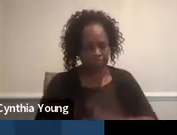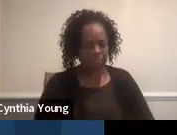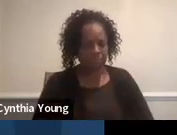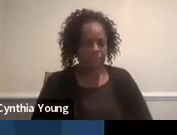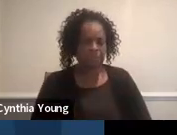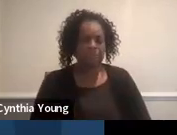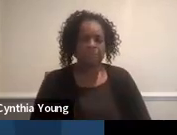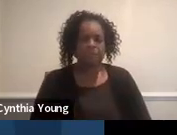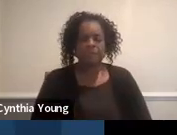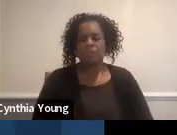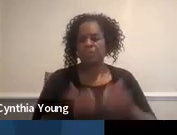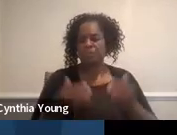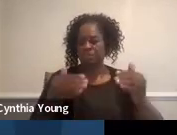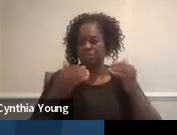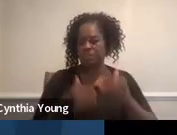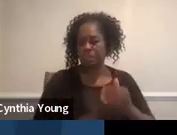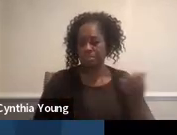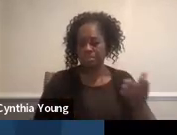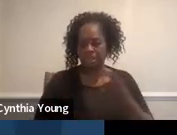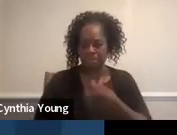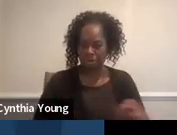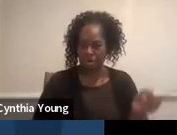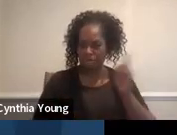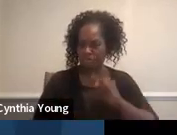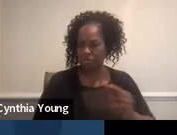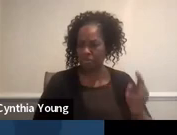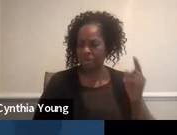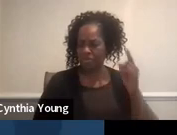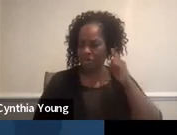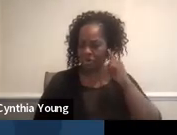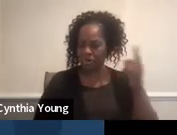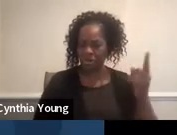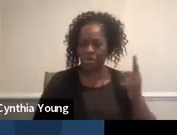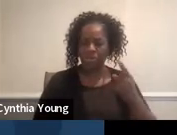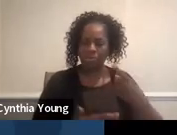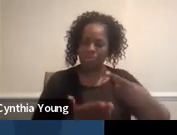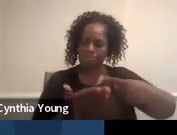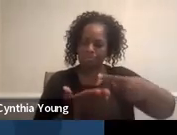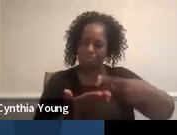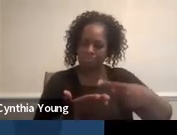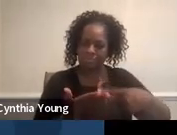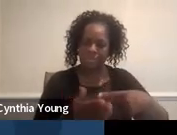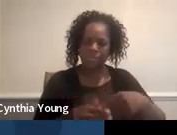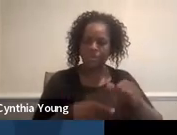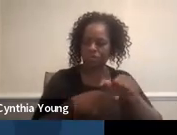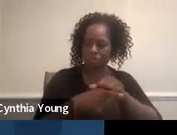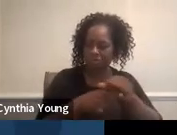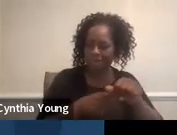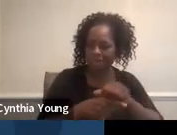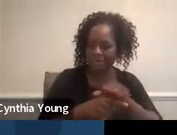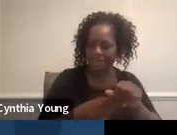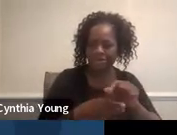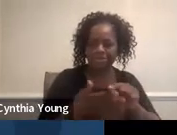So you may have heard us when we are on site or talking to you or you're in trainings,